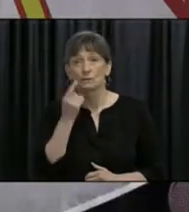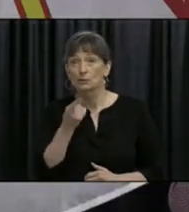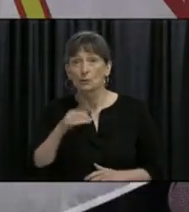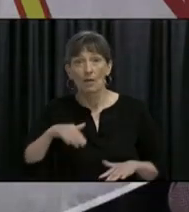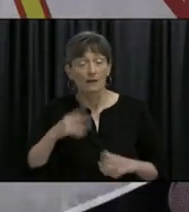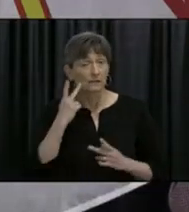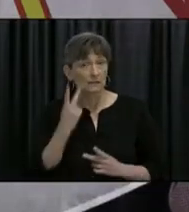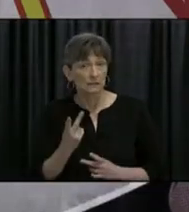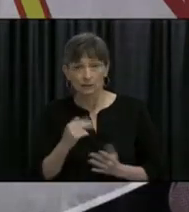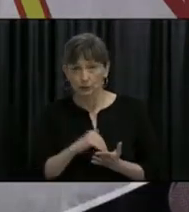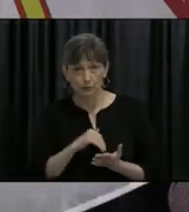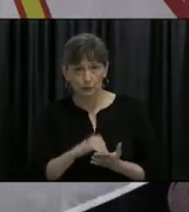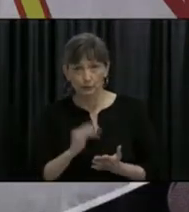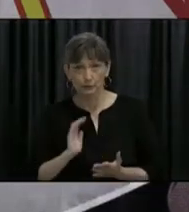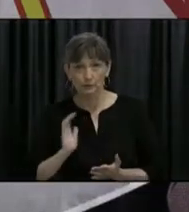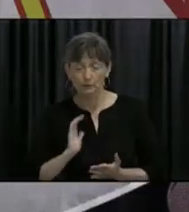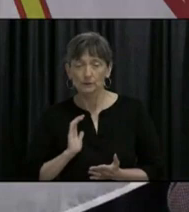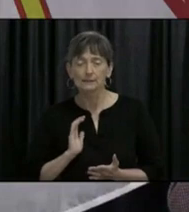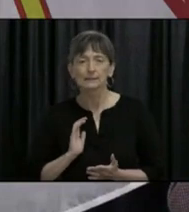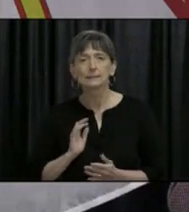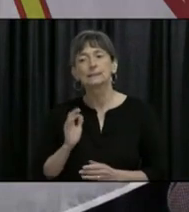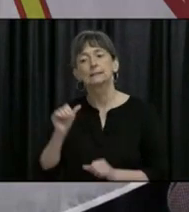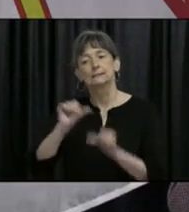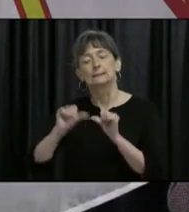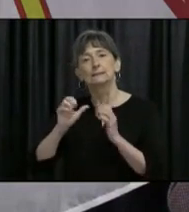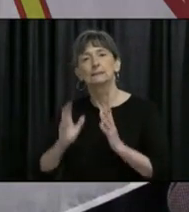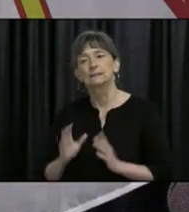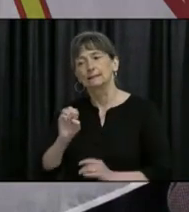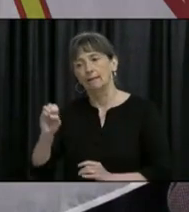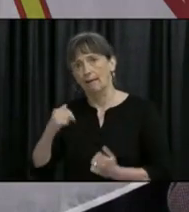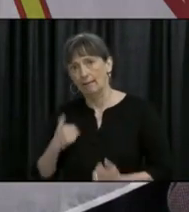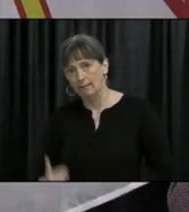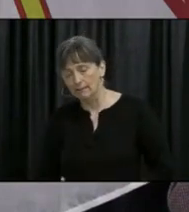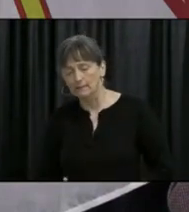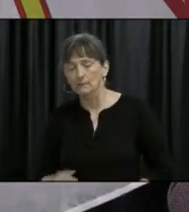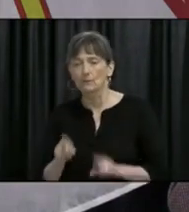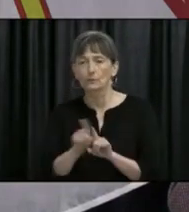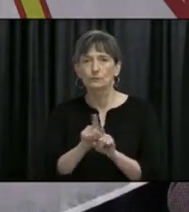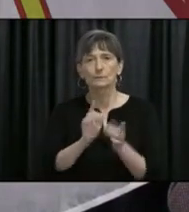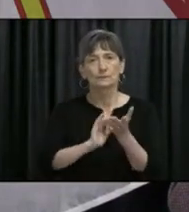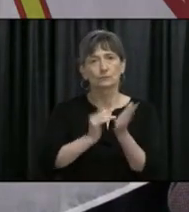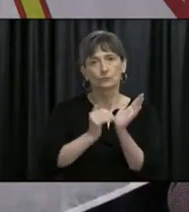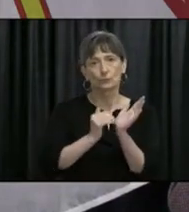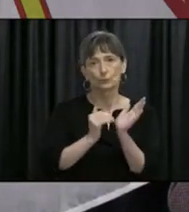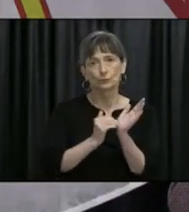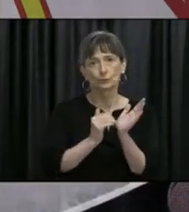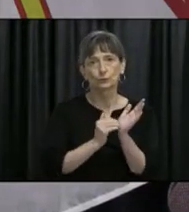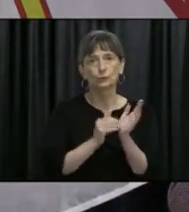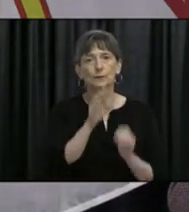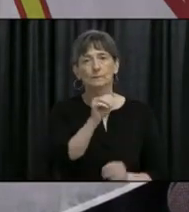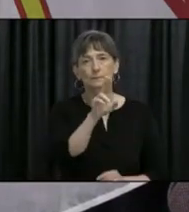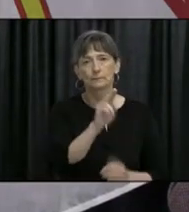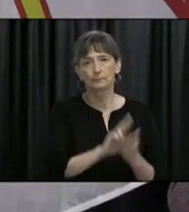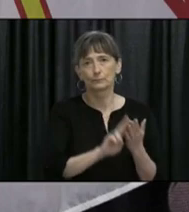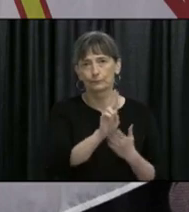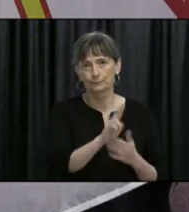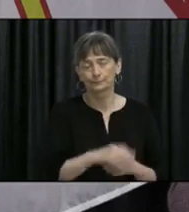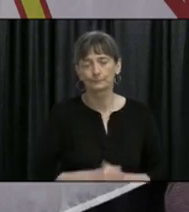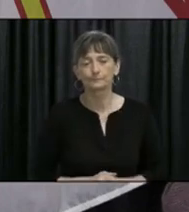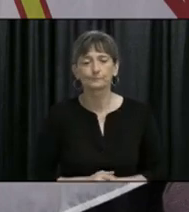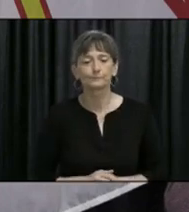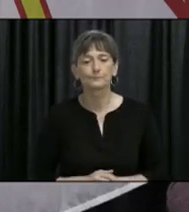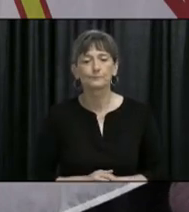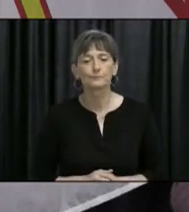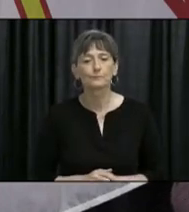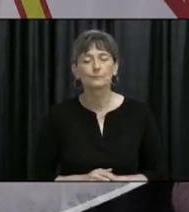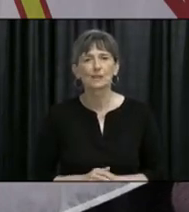Raman before, he's a clinical scientist at Eastern Health, he's also a professor of medicine at Memorial University. And when